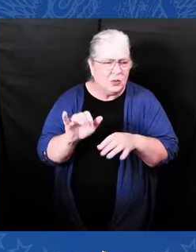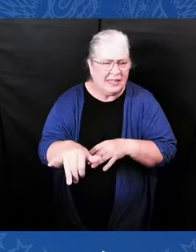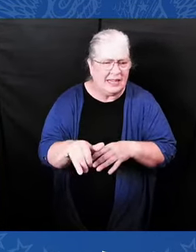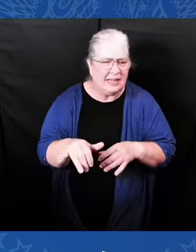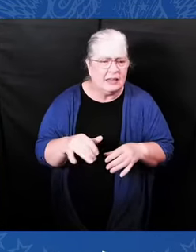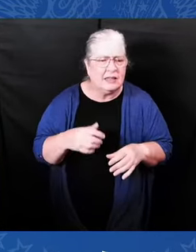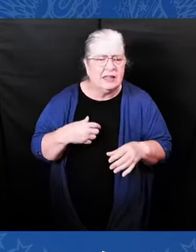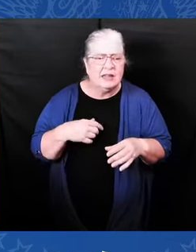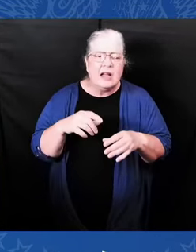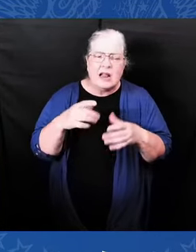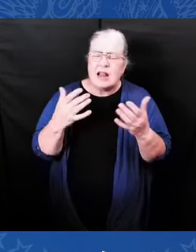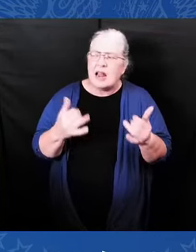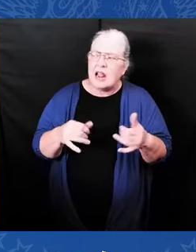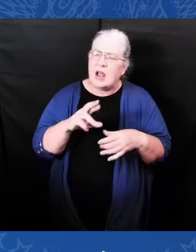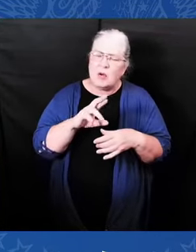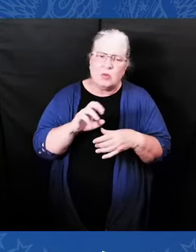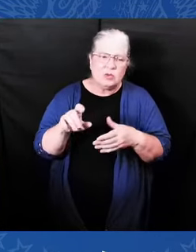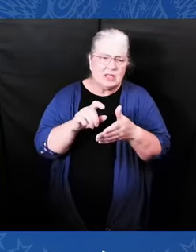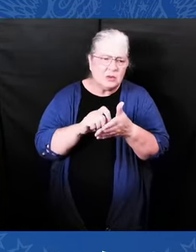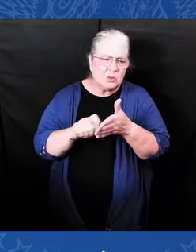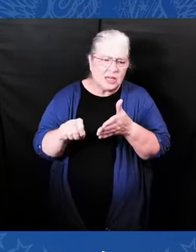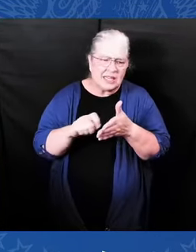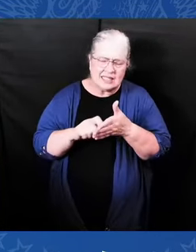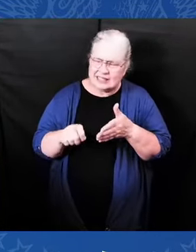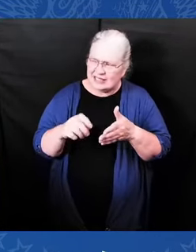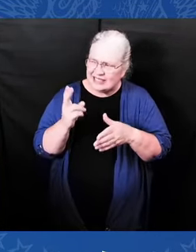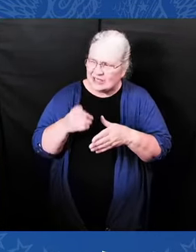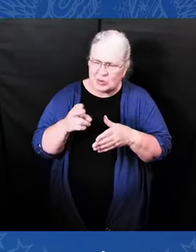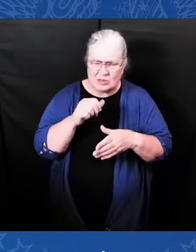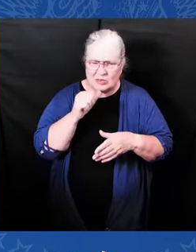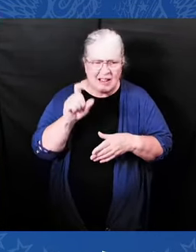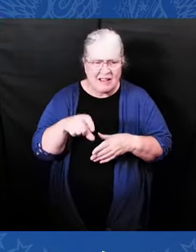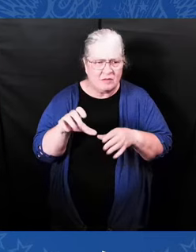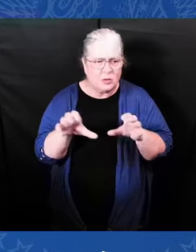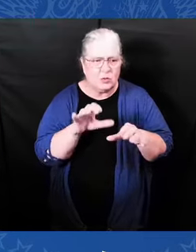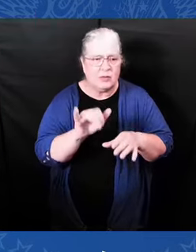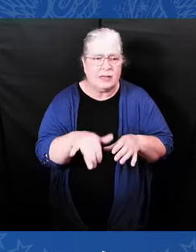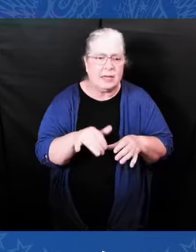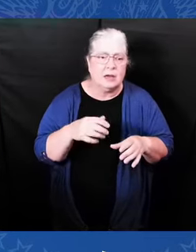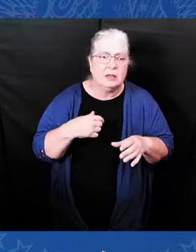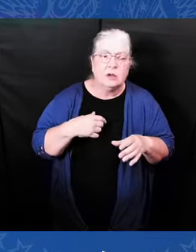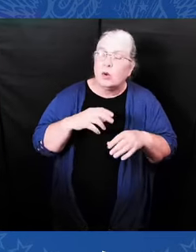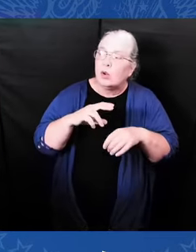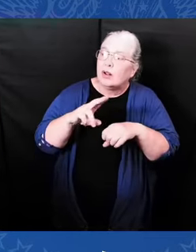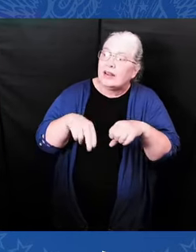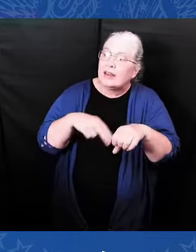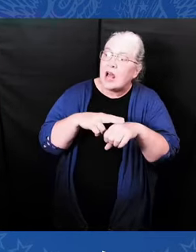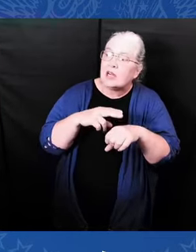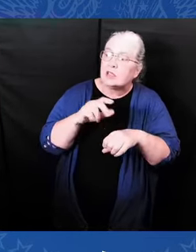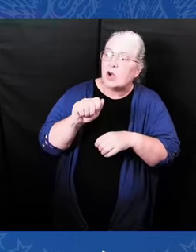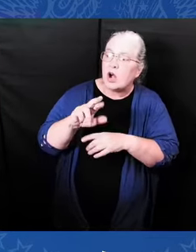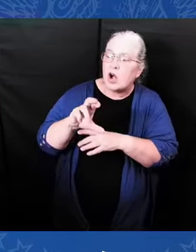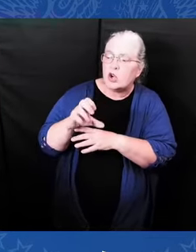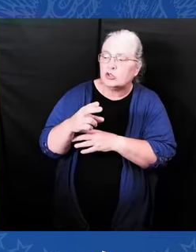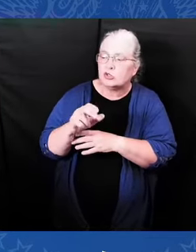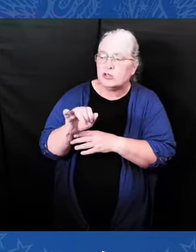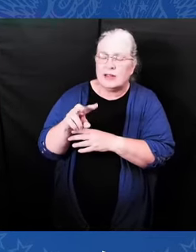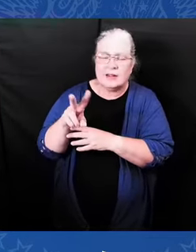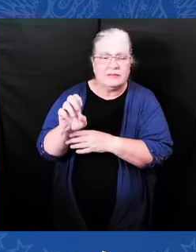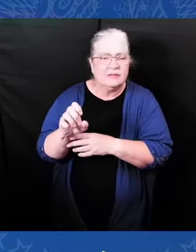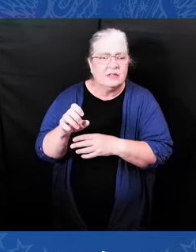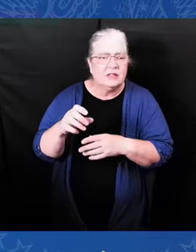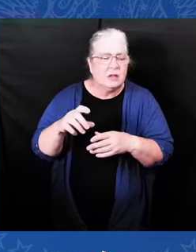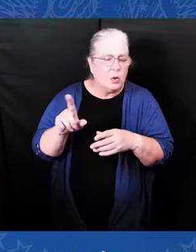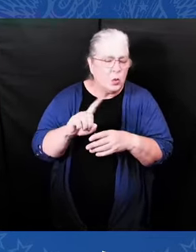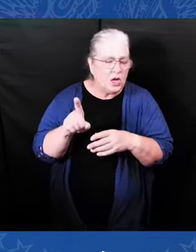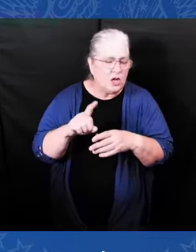President Truman signed to desegregate the military. And with your support, I made Juneteenth a federal holiday — the first federal